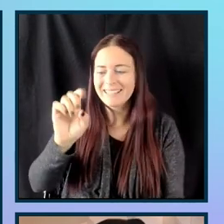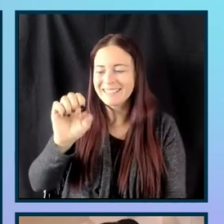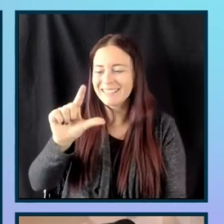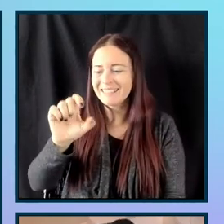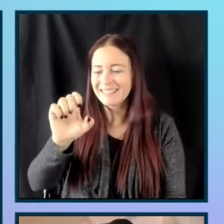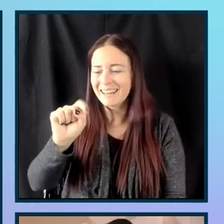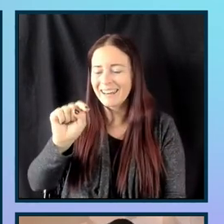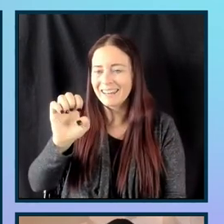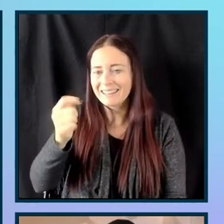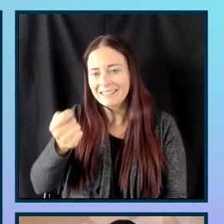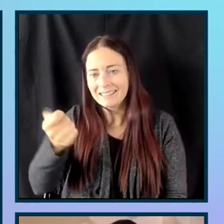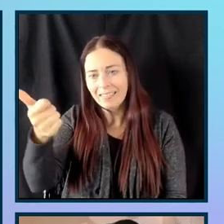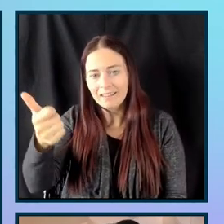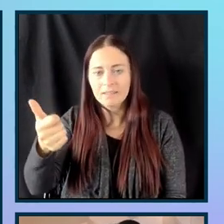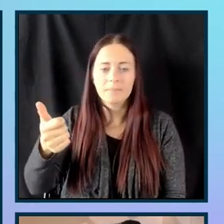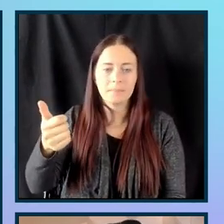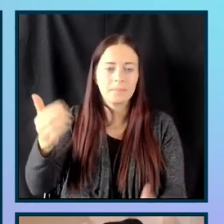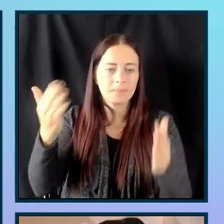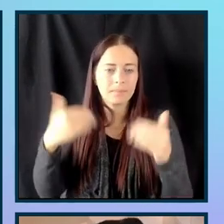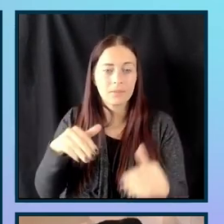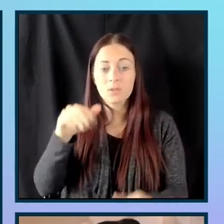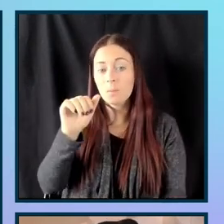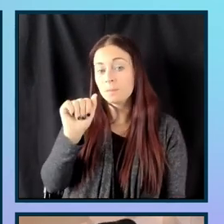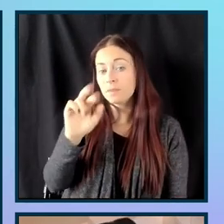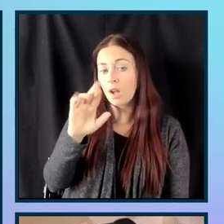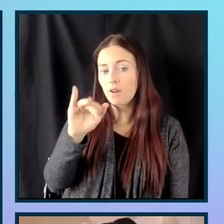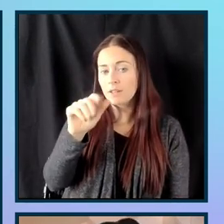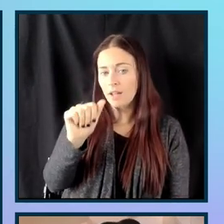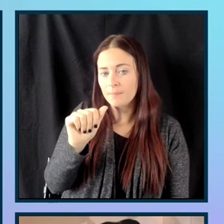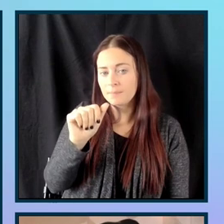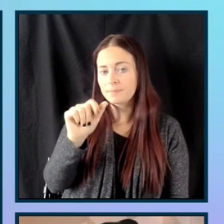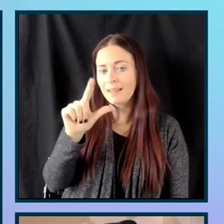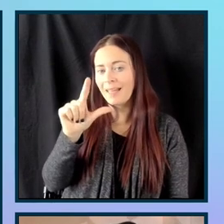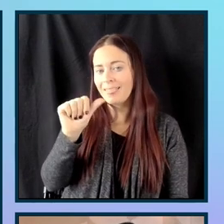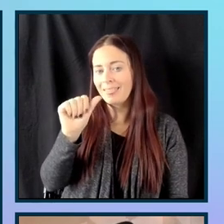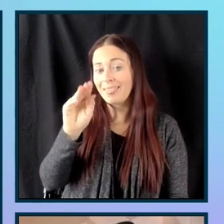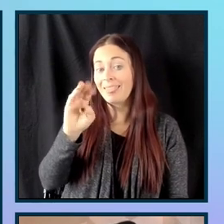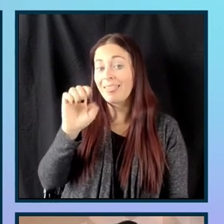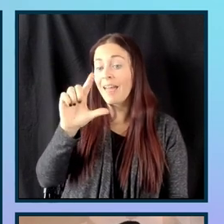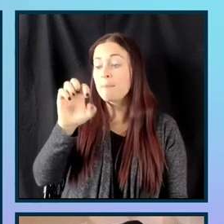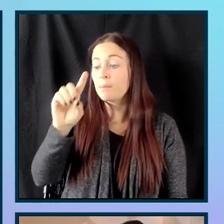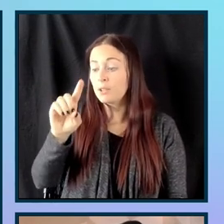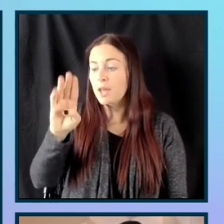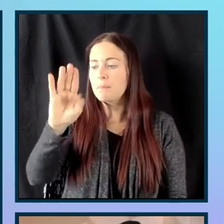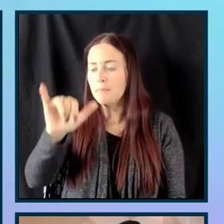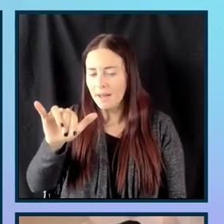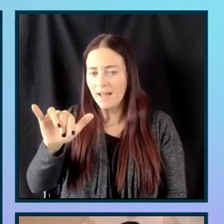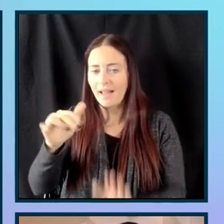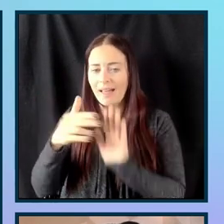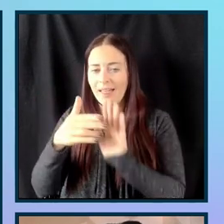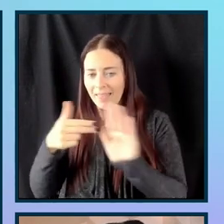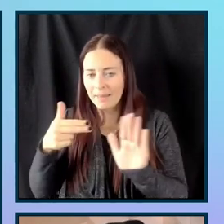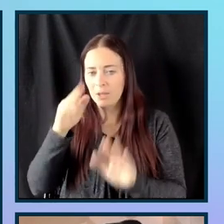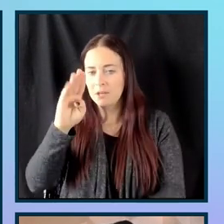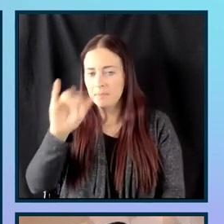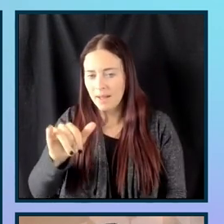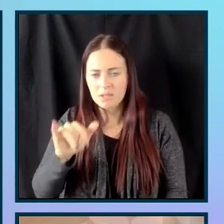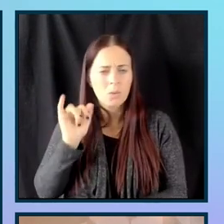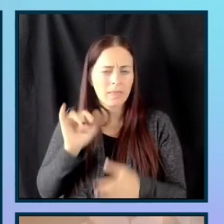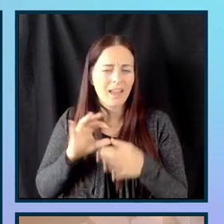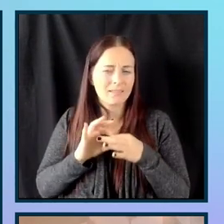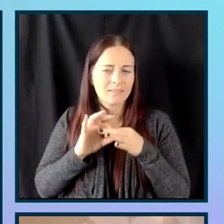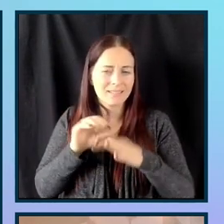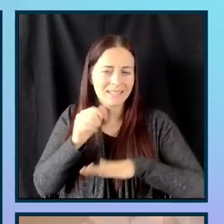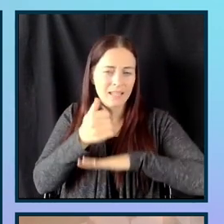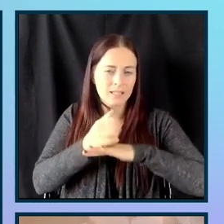Next, have aria-label.py. So, this is similar to aria-label, except that it grabs, it establishes a relationship